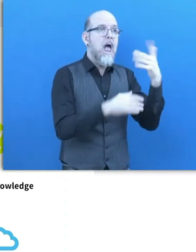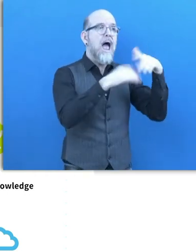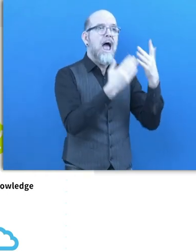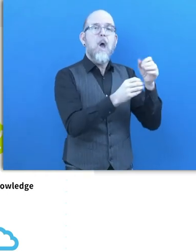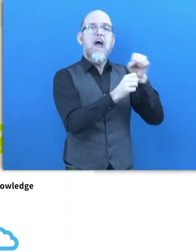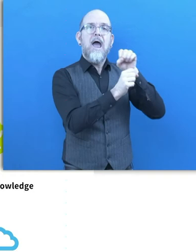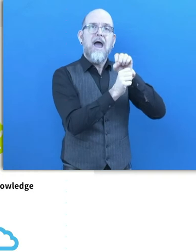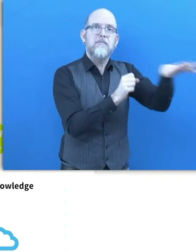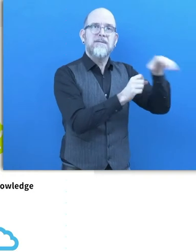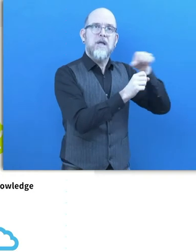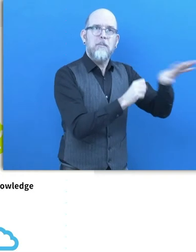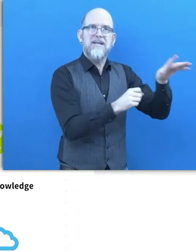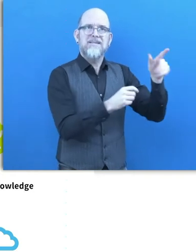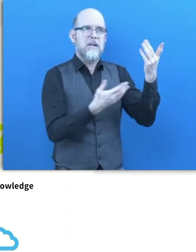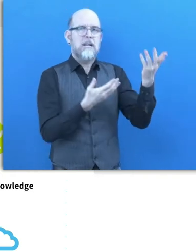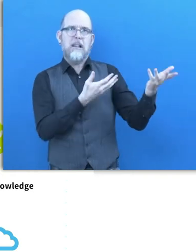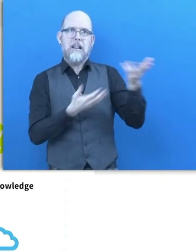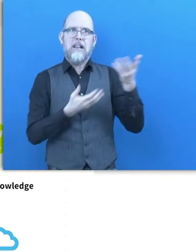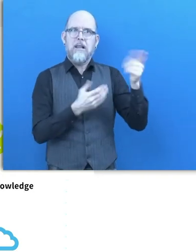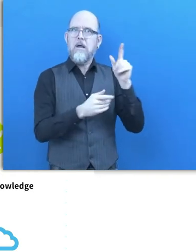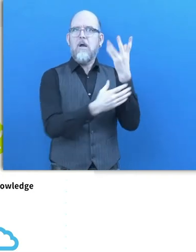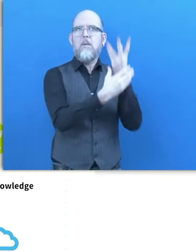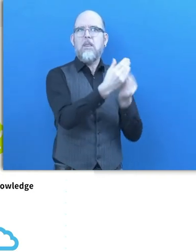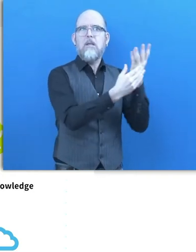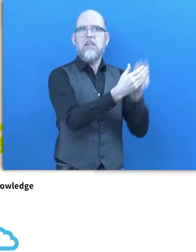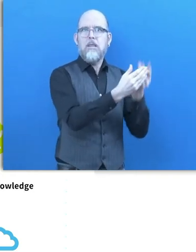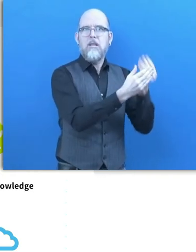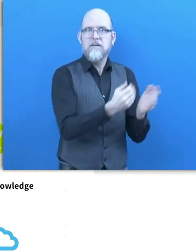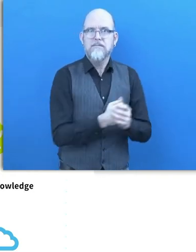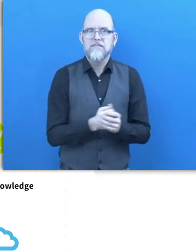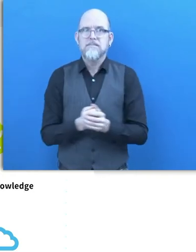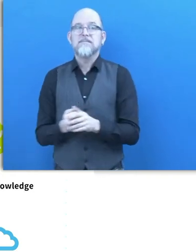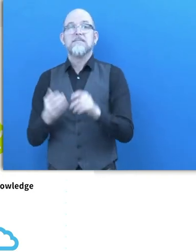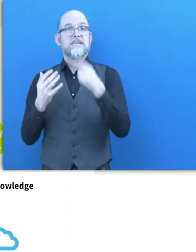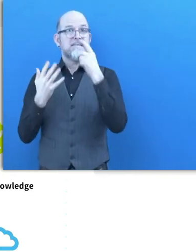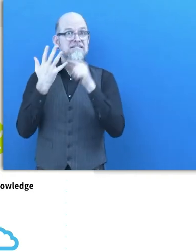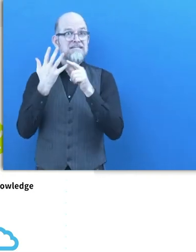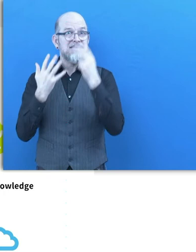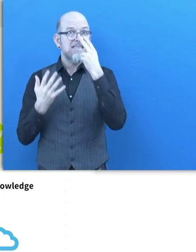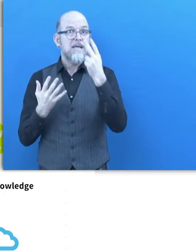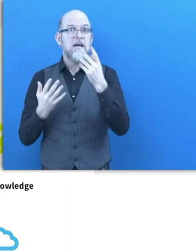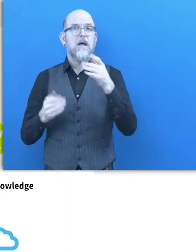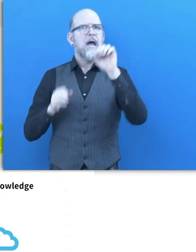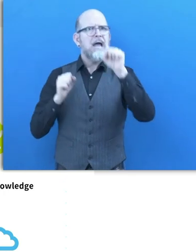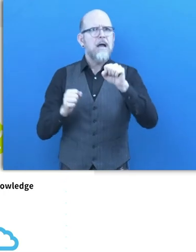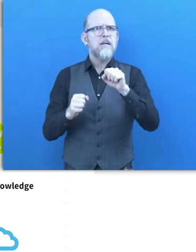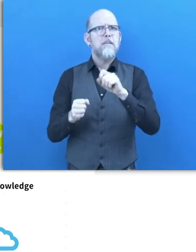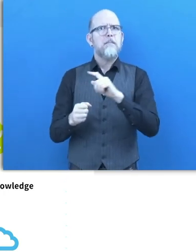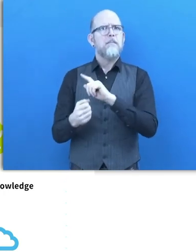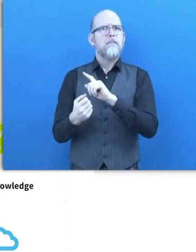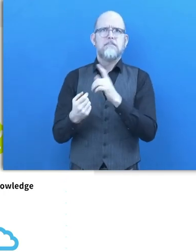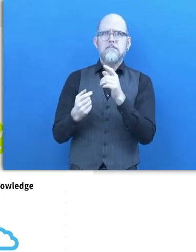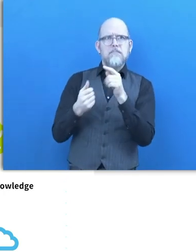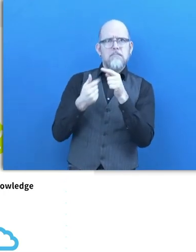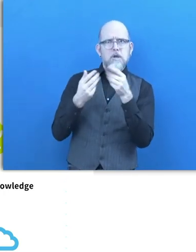We see a lot of undiscovered potentials. Solutions have been found in very different settings, and